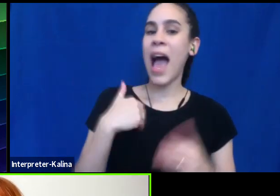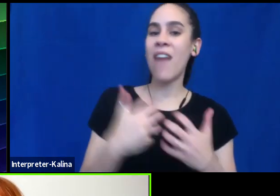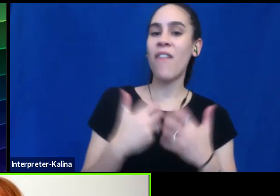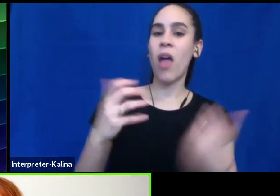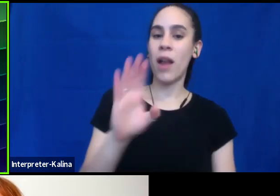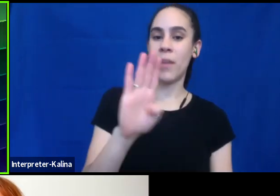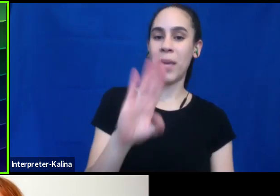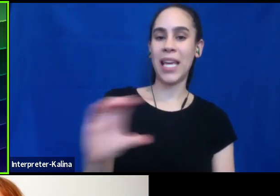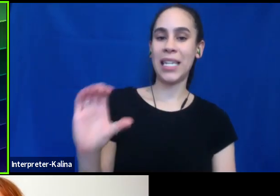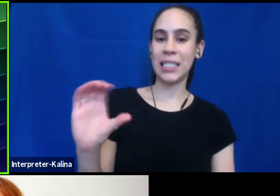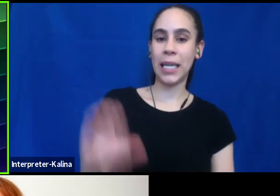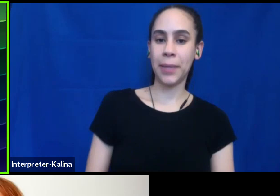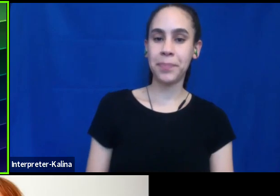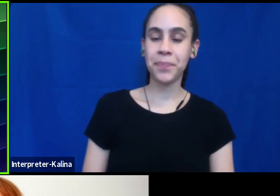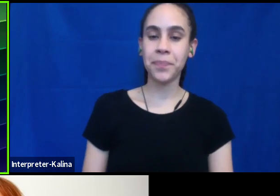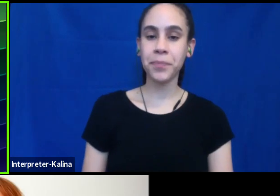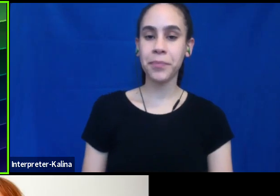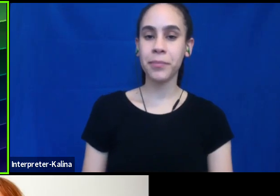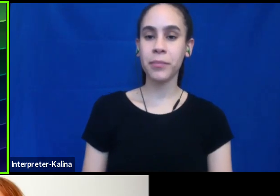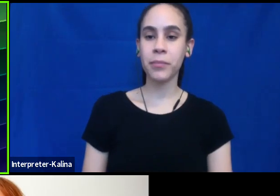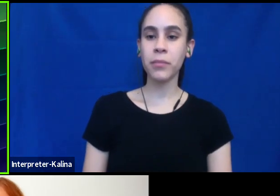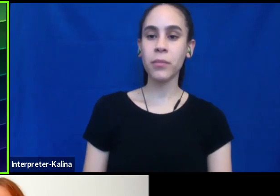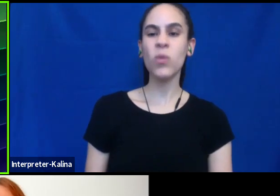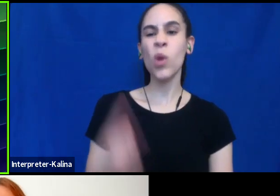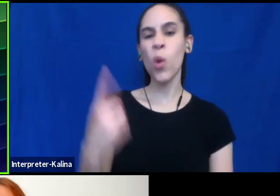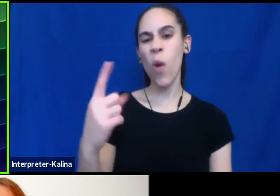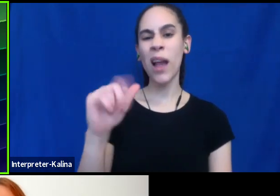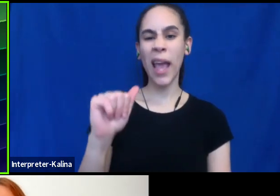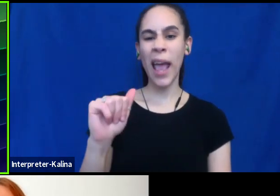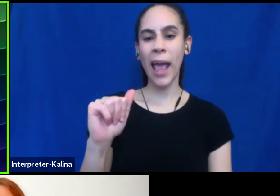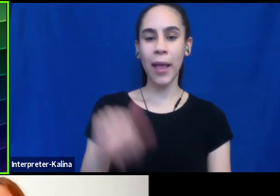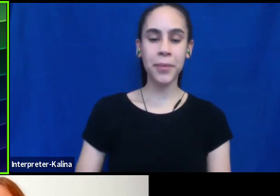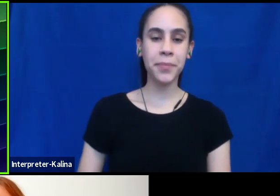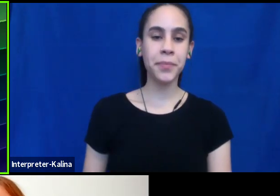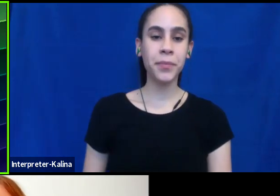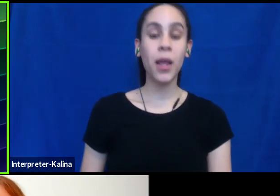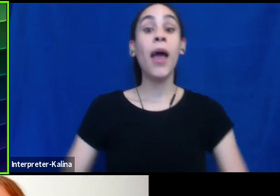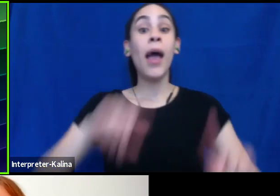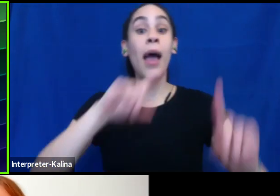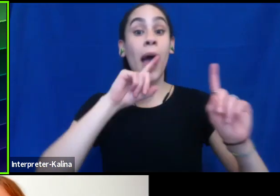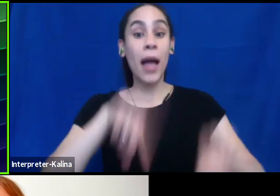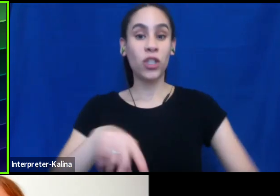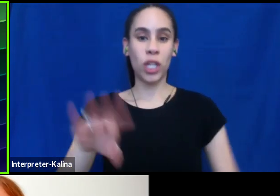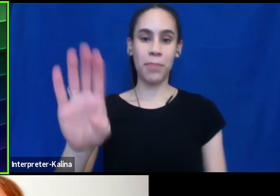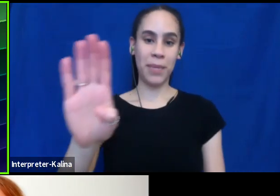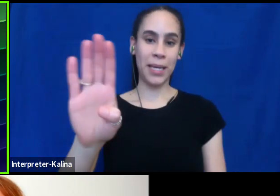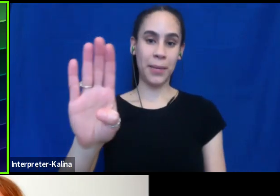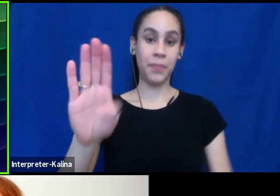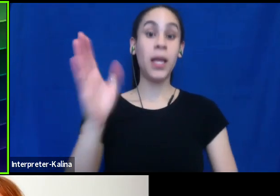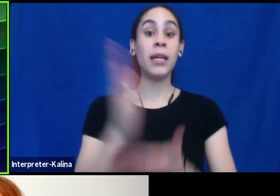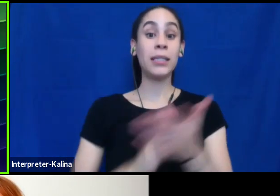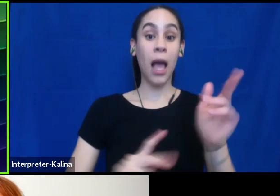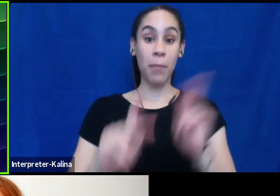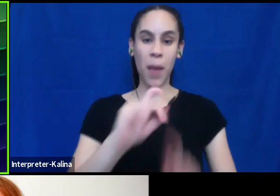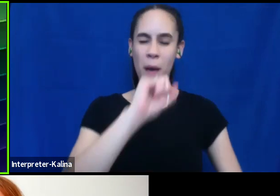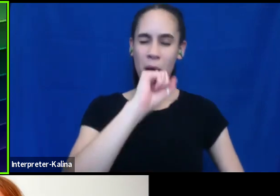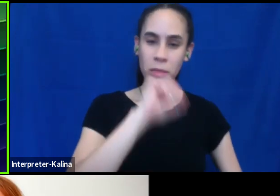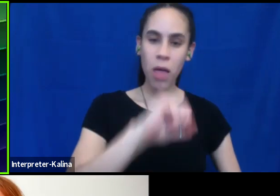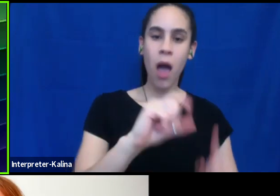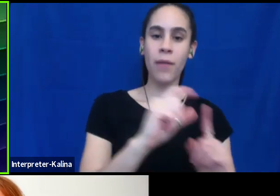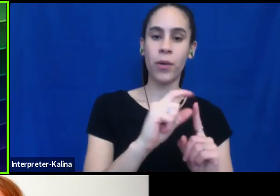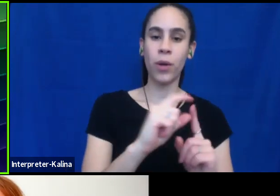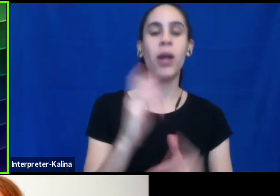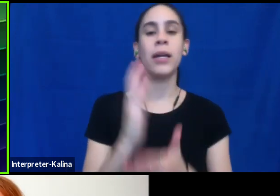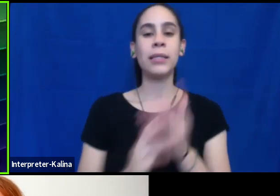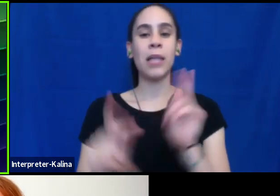C's. lot of B's and C's. Okay. Um, so the answer, the answer is B. Um, some people love the word and others hate it proceed with caution.